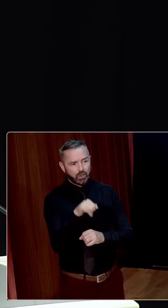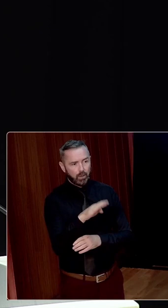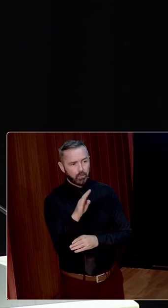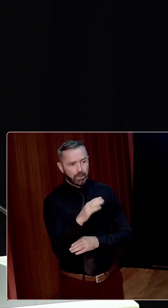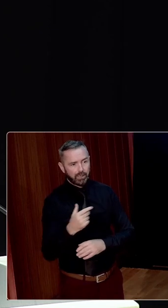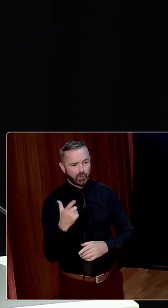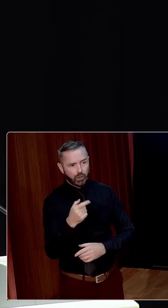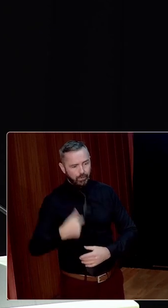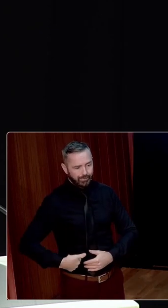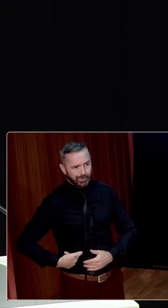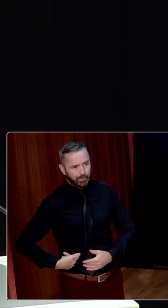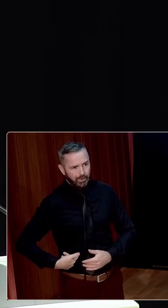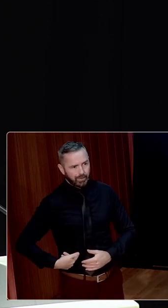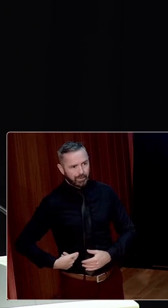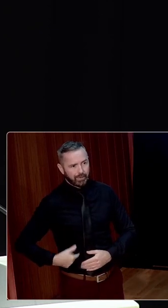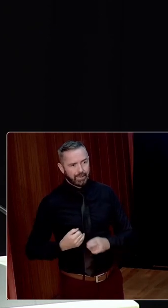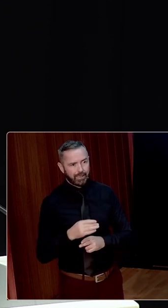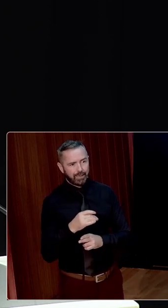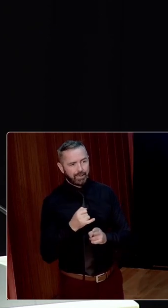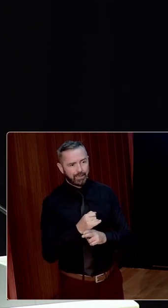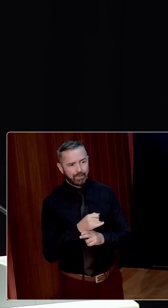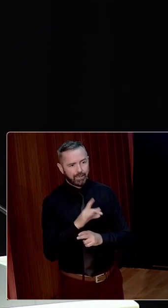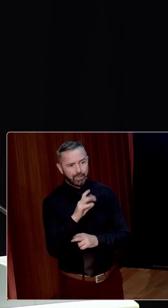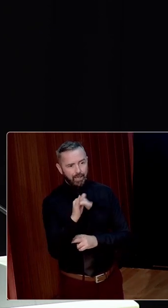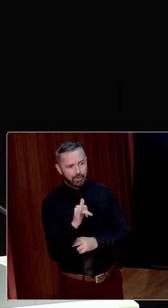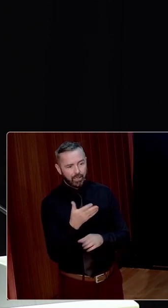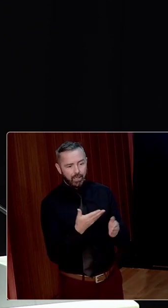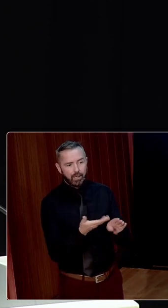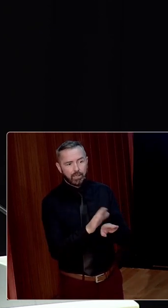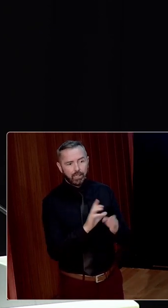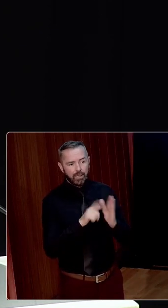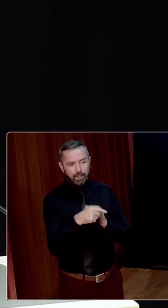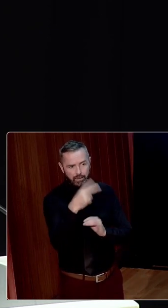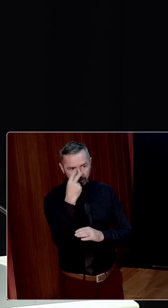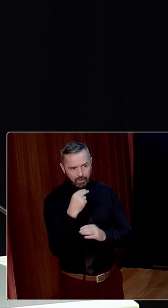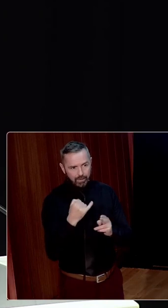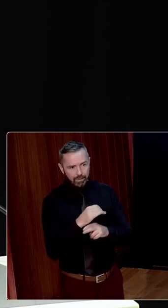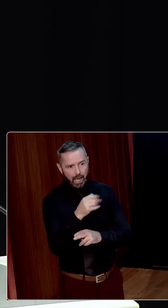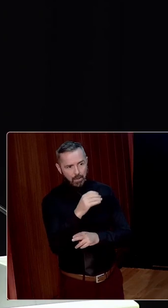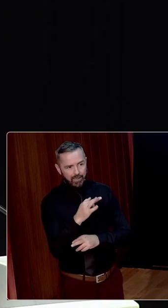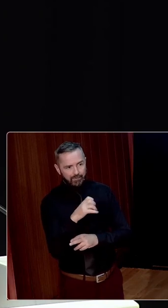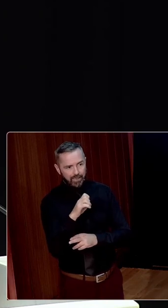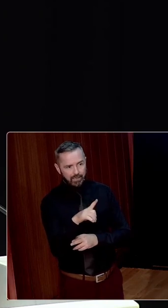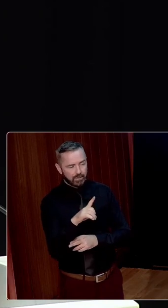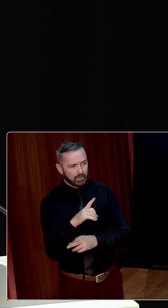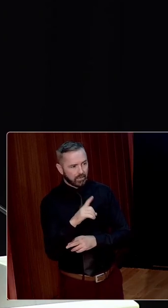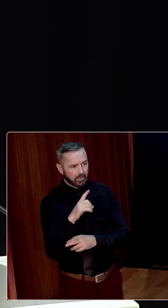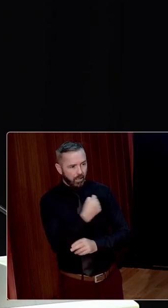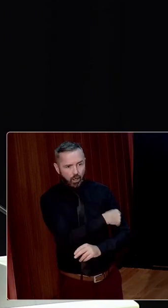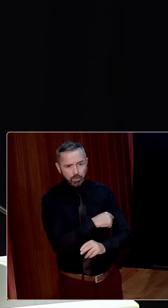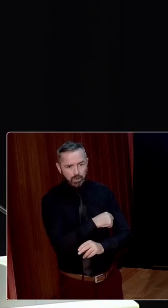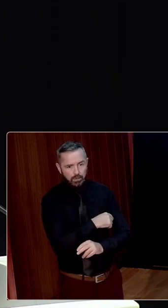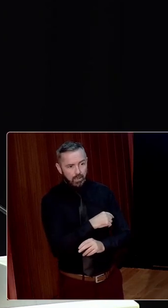shot in the stomach and wounded in County Kerry and died later that night in Abbeyfield Hospital. She wasn't notified of his